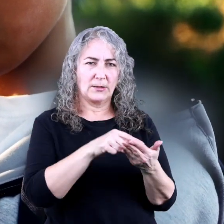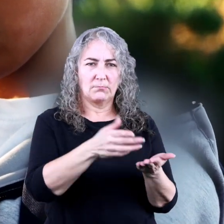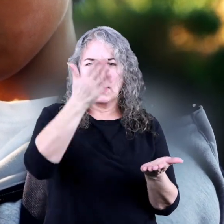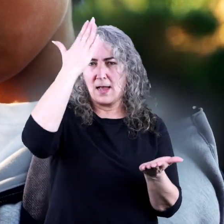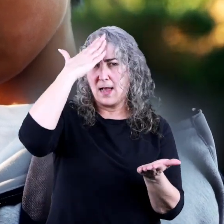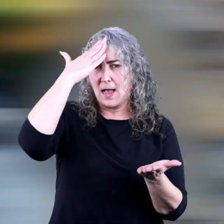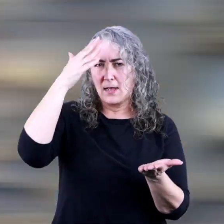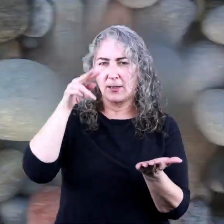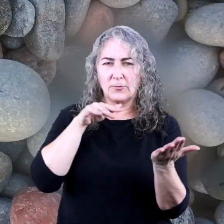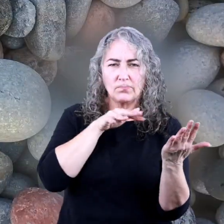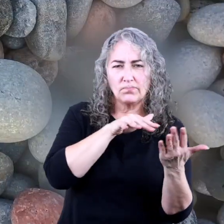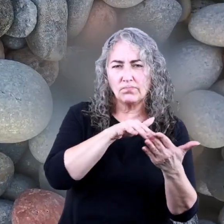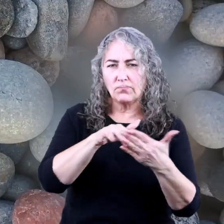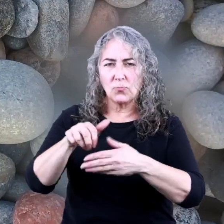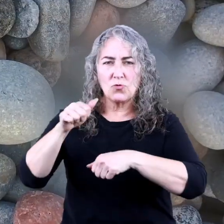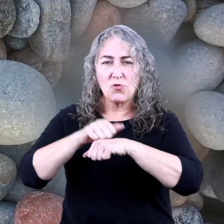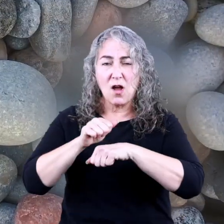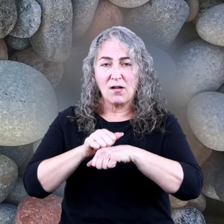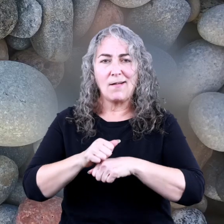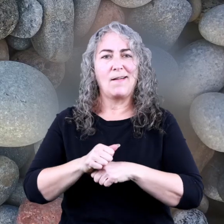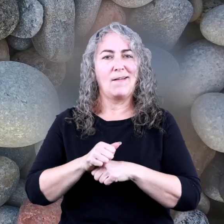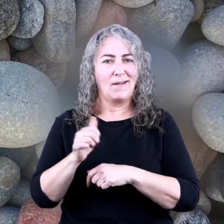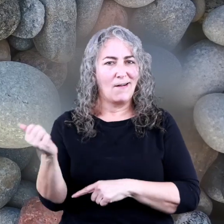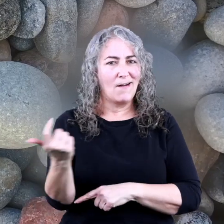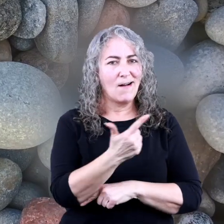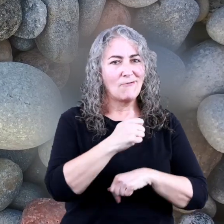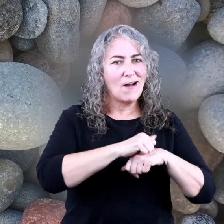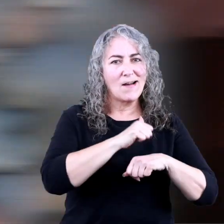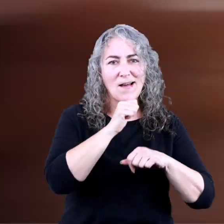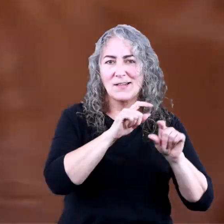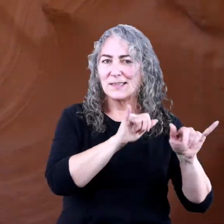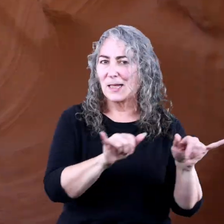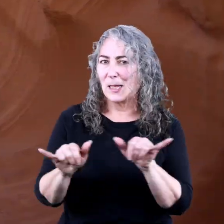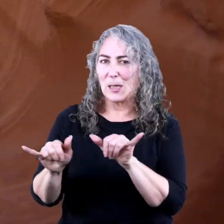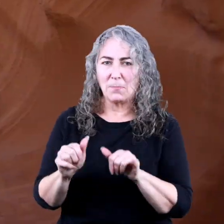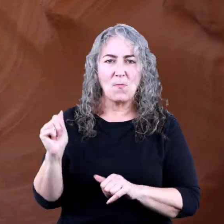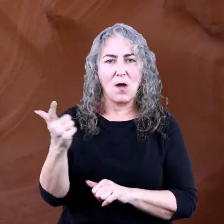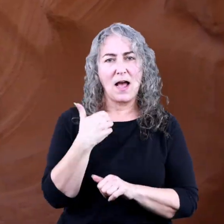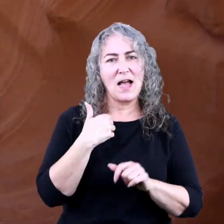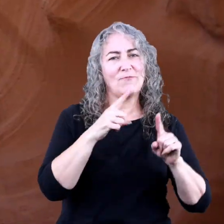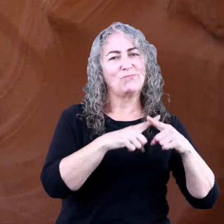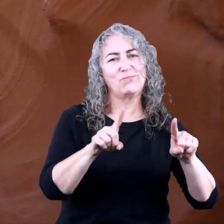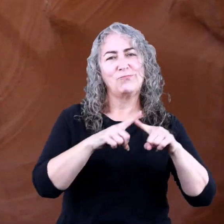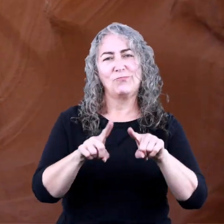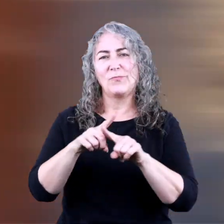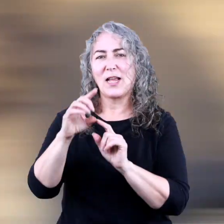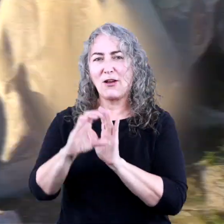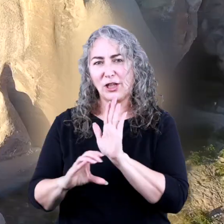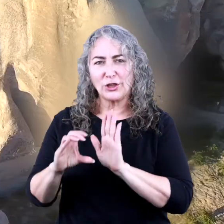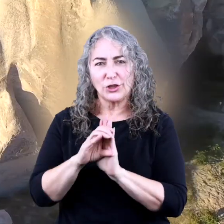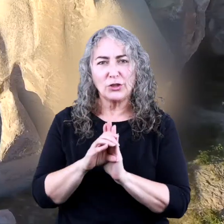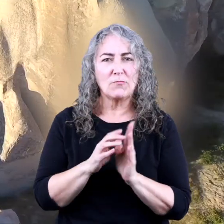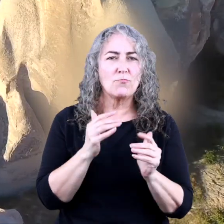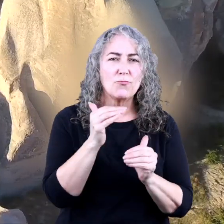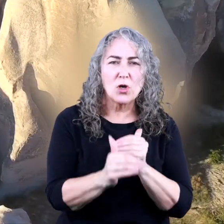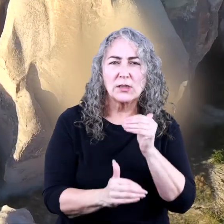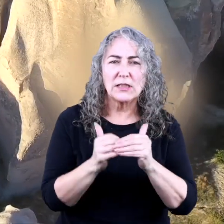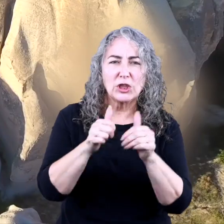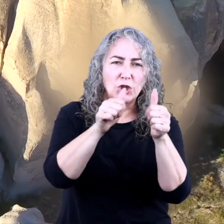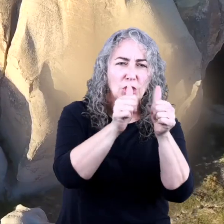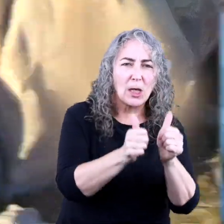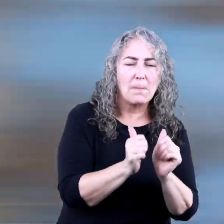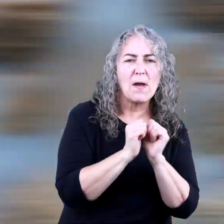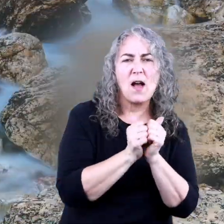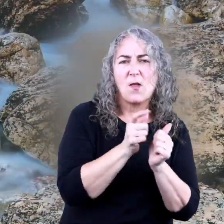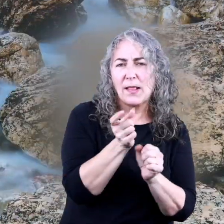hats on and learned that not all rocks are the same. They have different characteristics and processes that